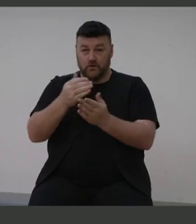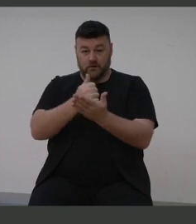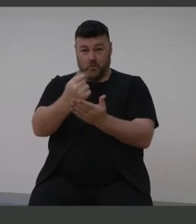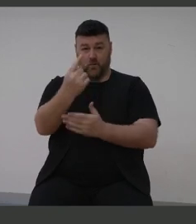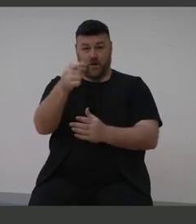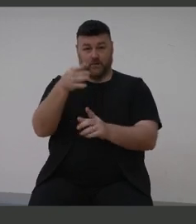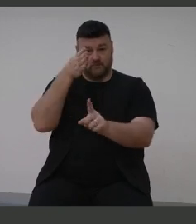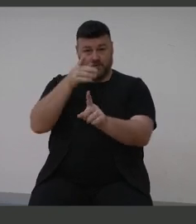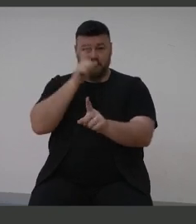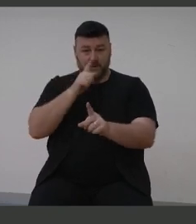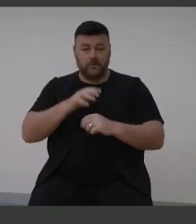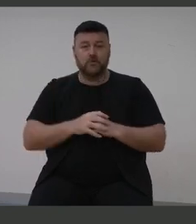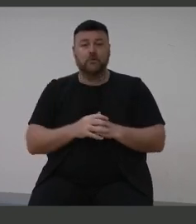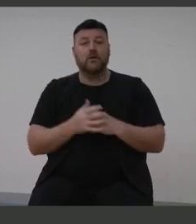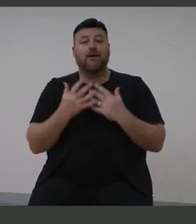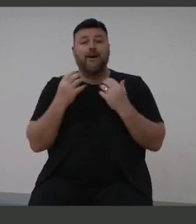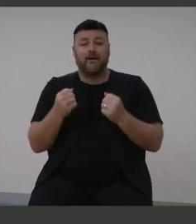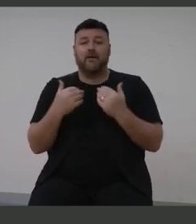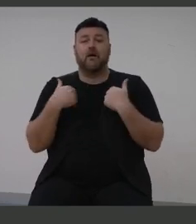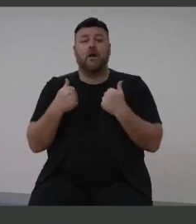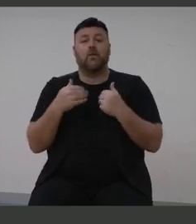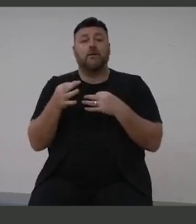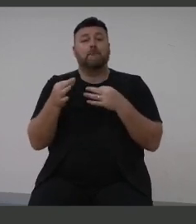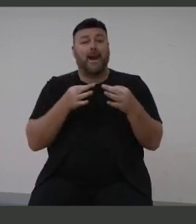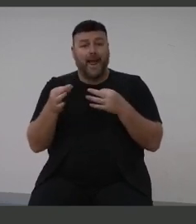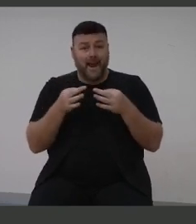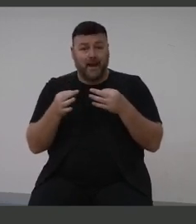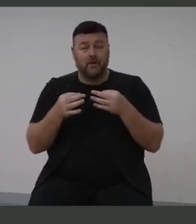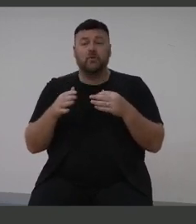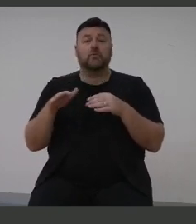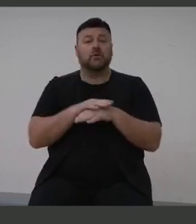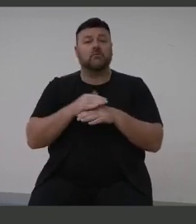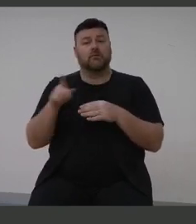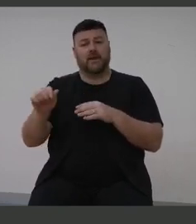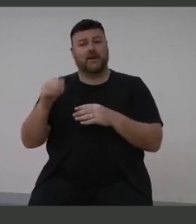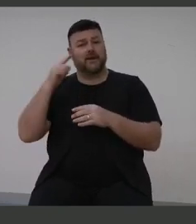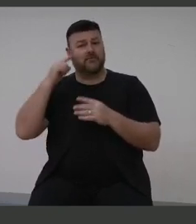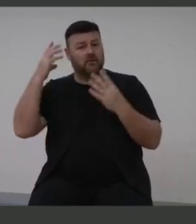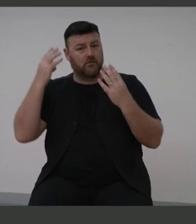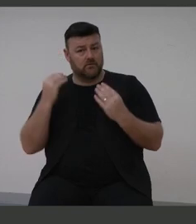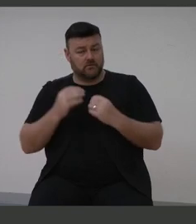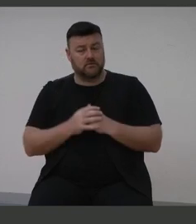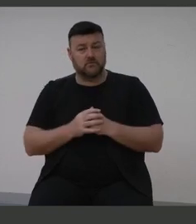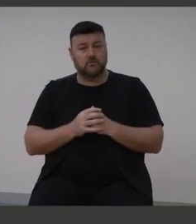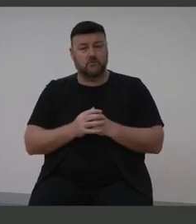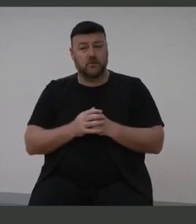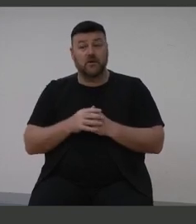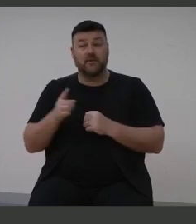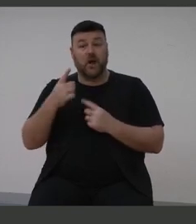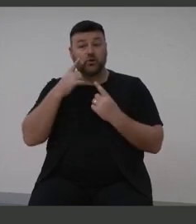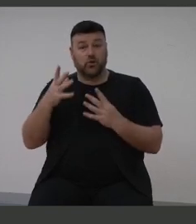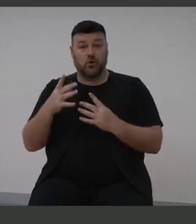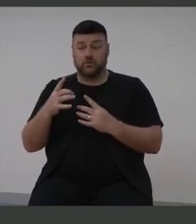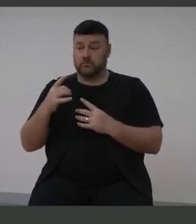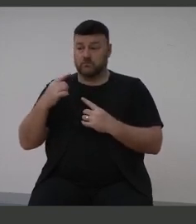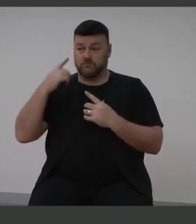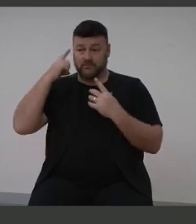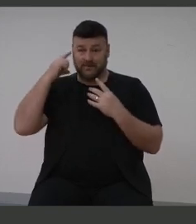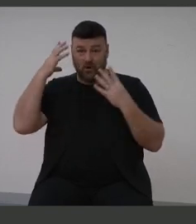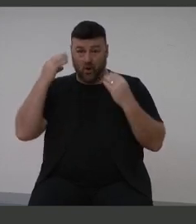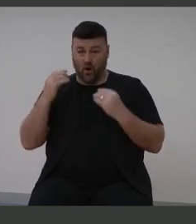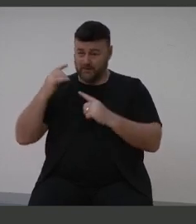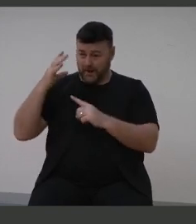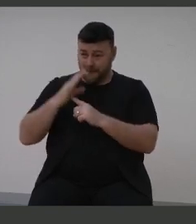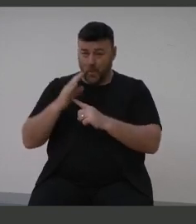plans for universal health coverage. This recognises hearing as fundamental to good physical and mental